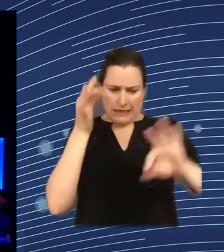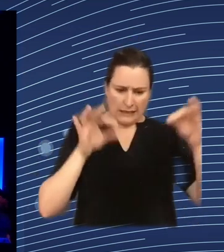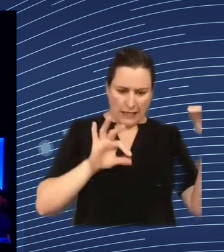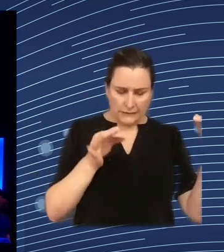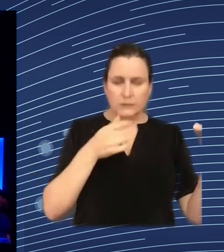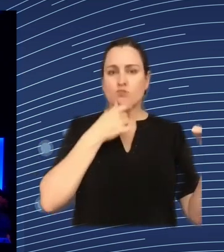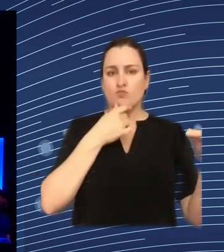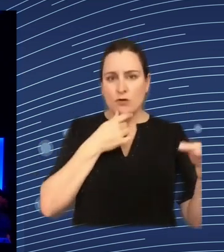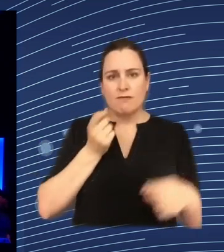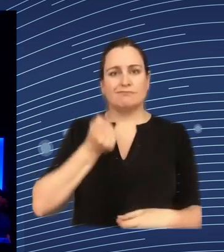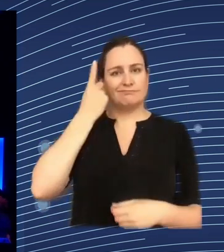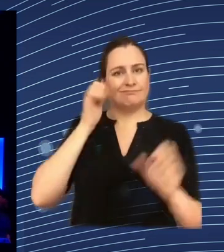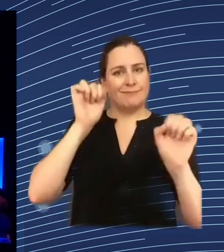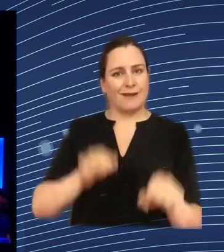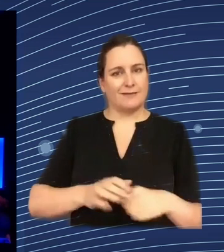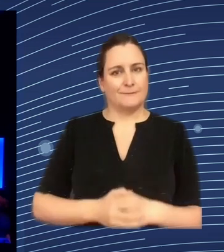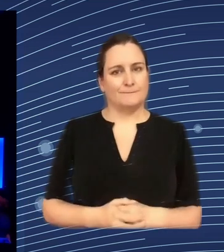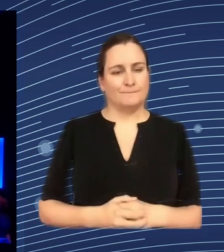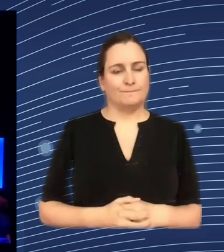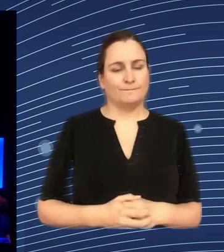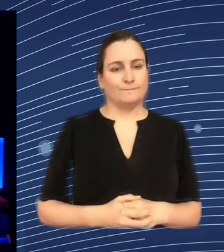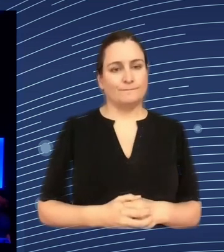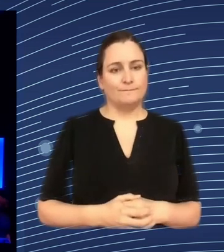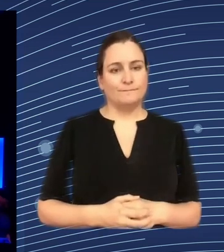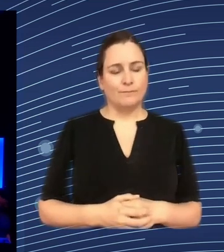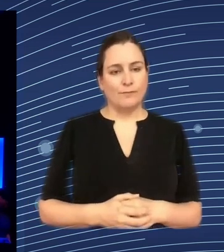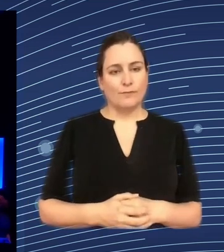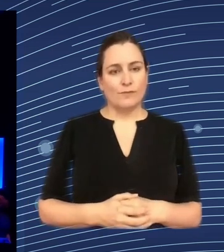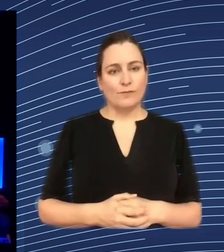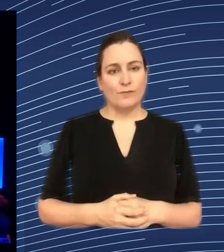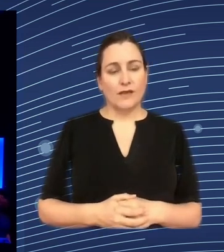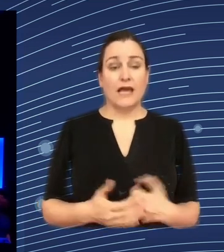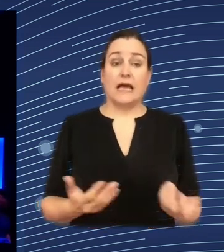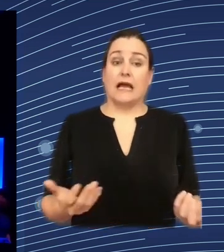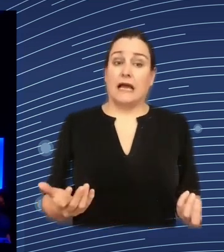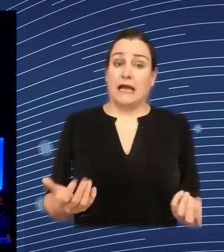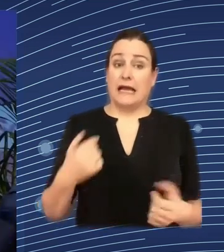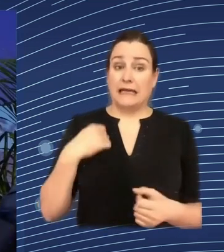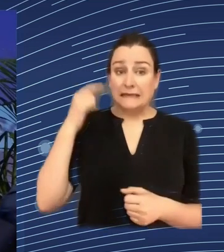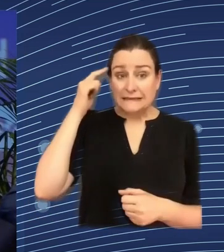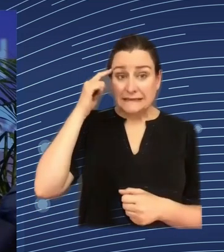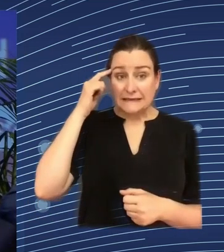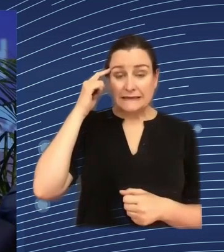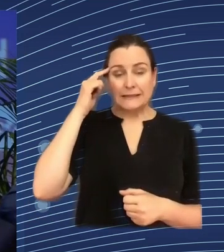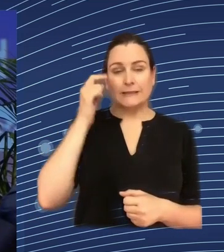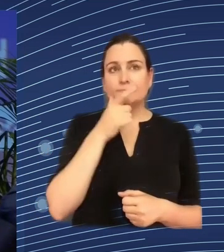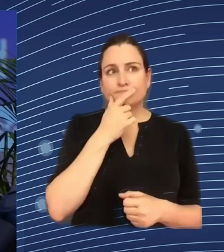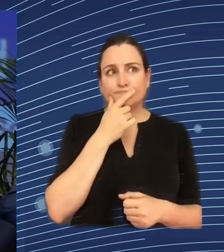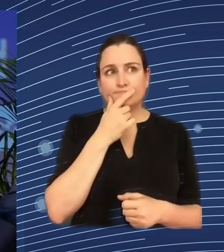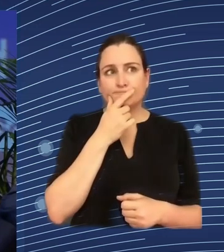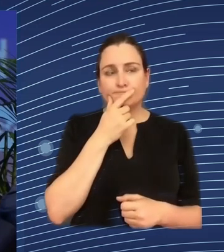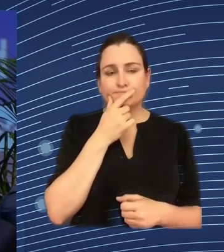that's really the difficult bit if I may say so I think what's required first though is a standard a standard